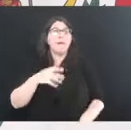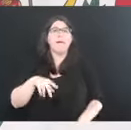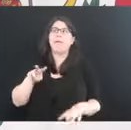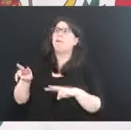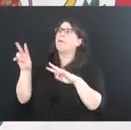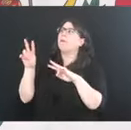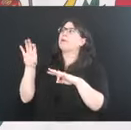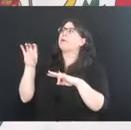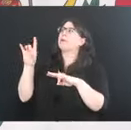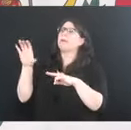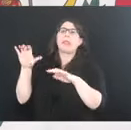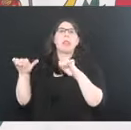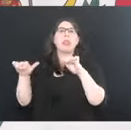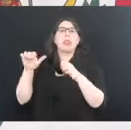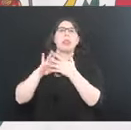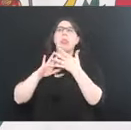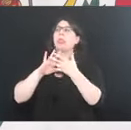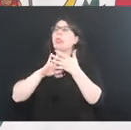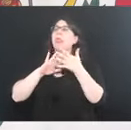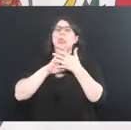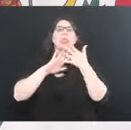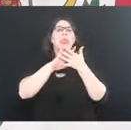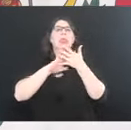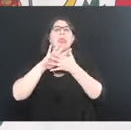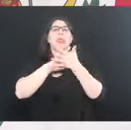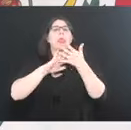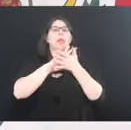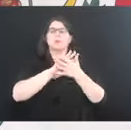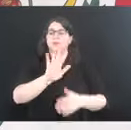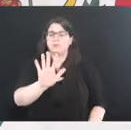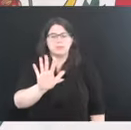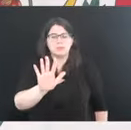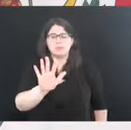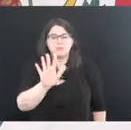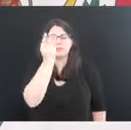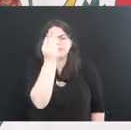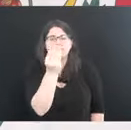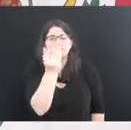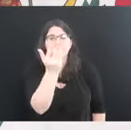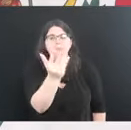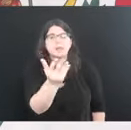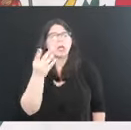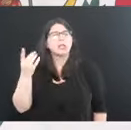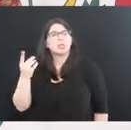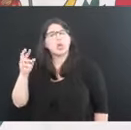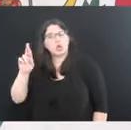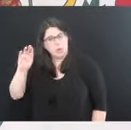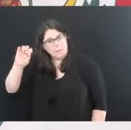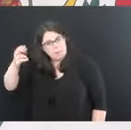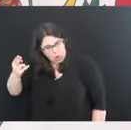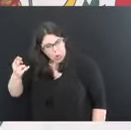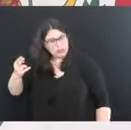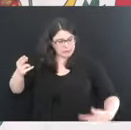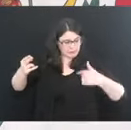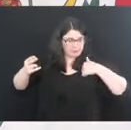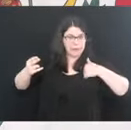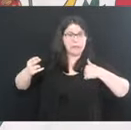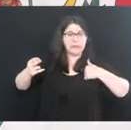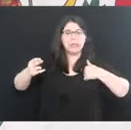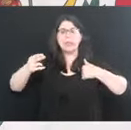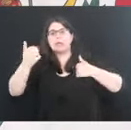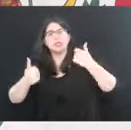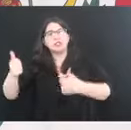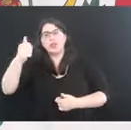confusion and it's confusion. So absolutely. I say Dr. Marsh says, General Hoyer,